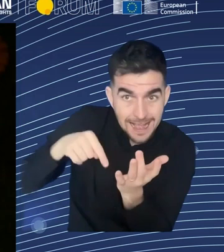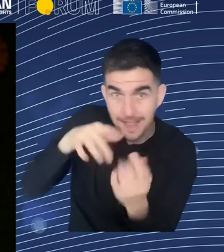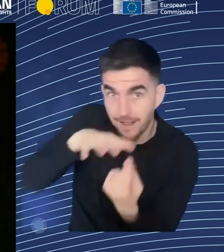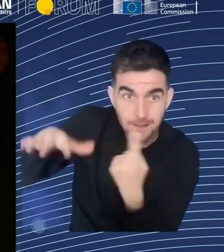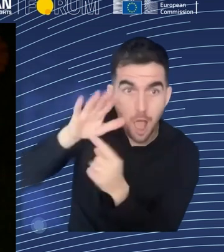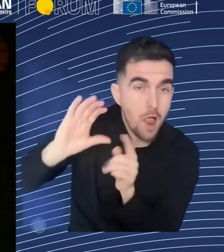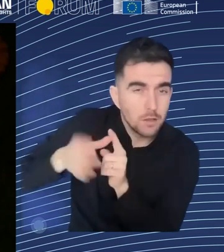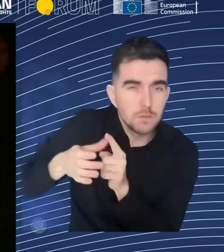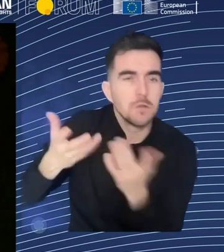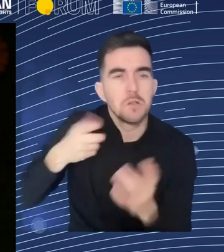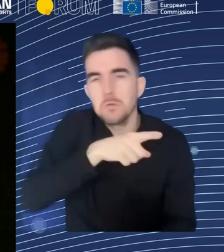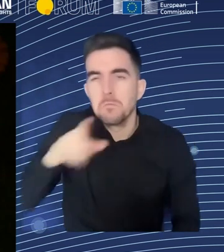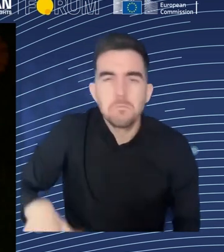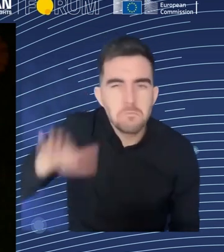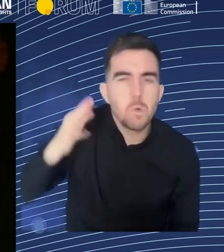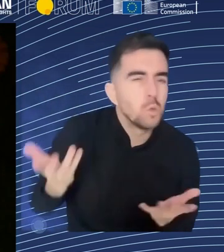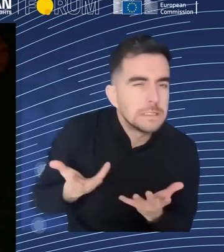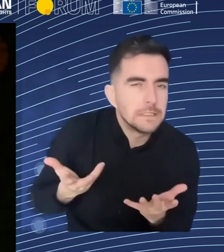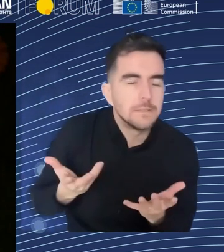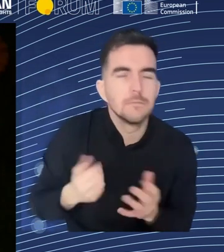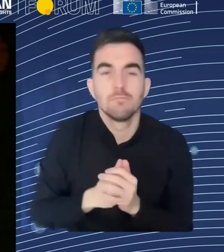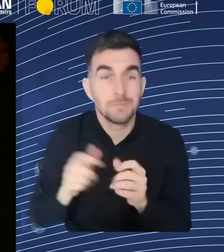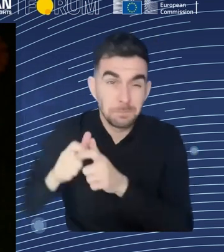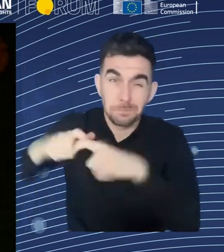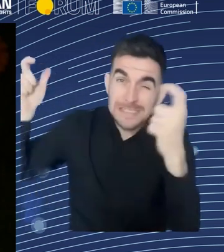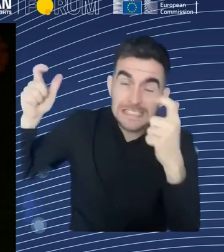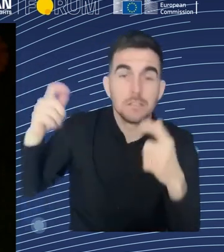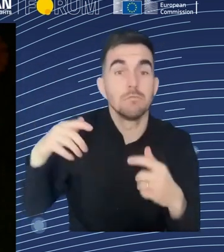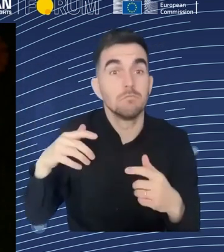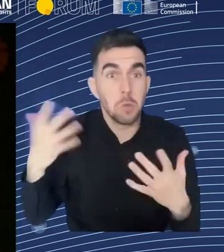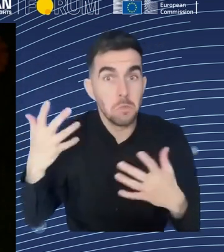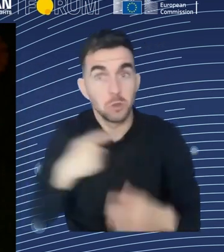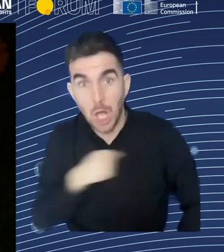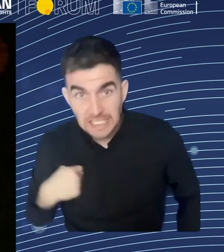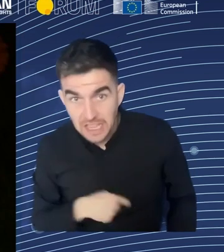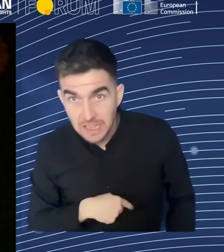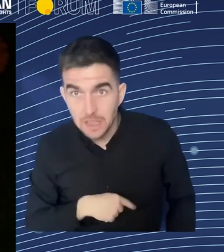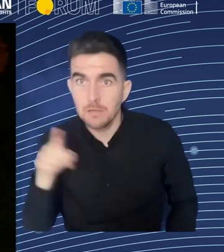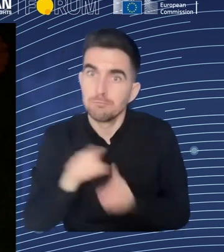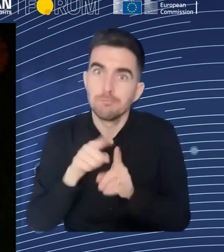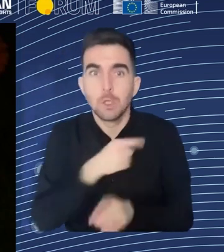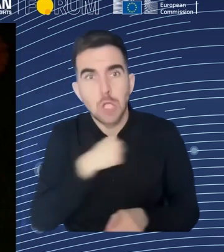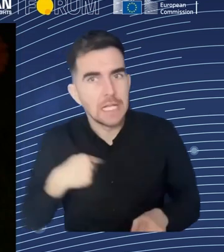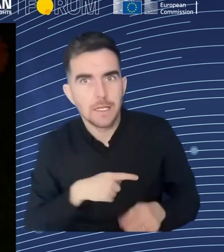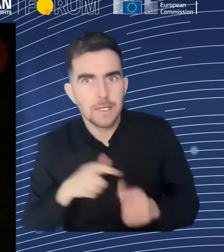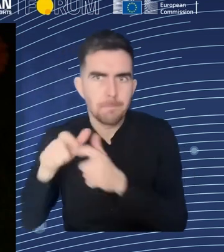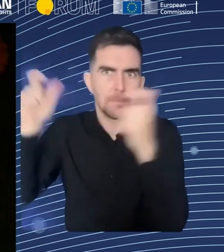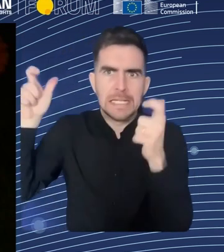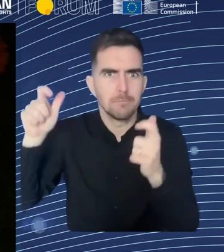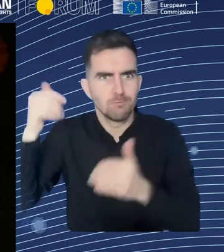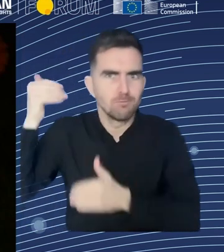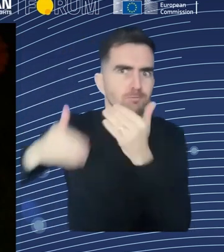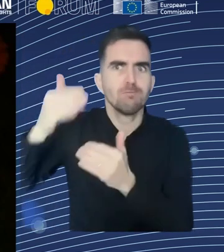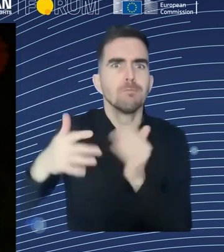with, I already see my field work as an anthropologist is in Southern Africa, and also most, most recently in, in New Zealand. And I see